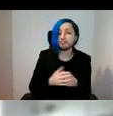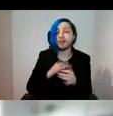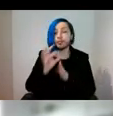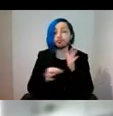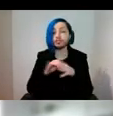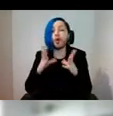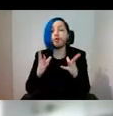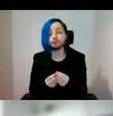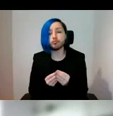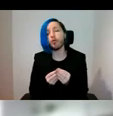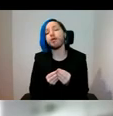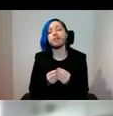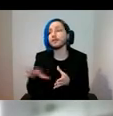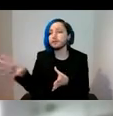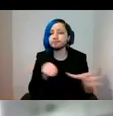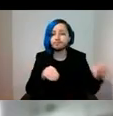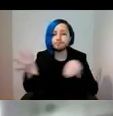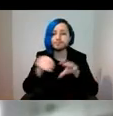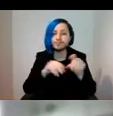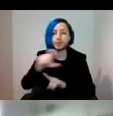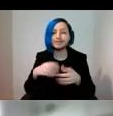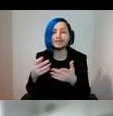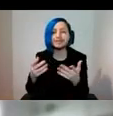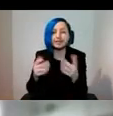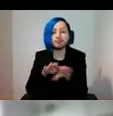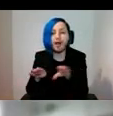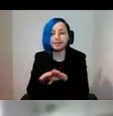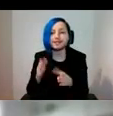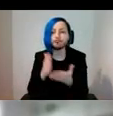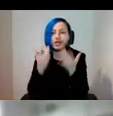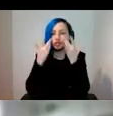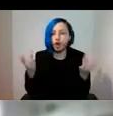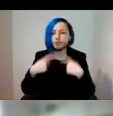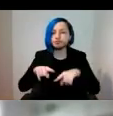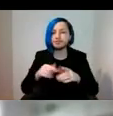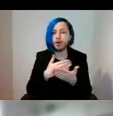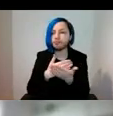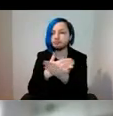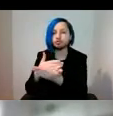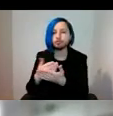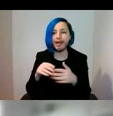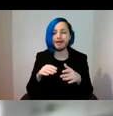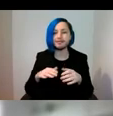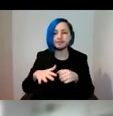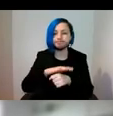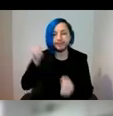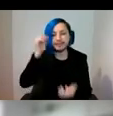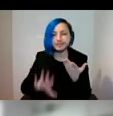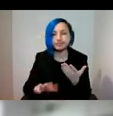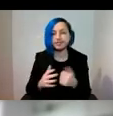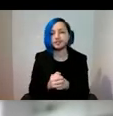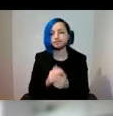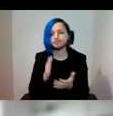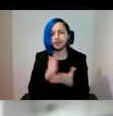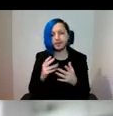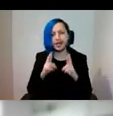communities of practice and elucidate our common ground. And I hope too that they serve to embolden and energise individuals and